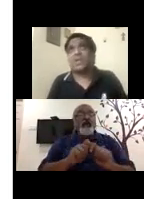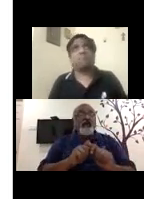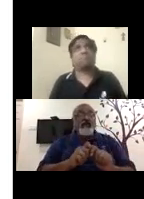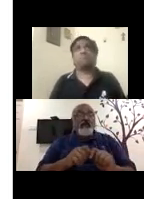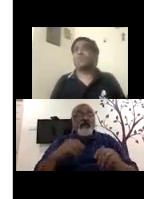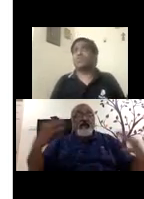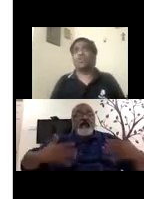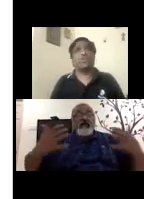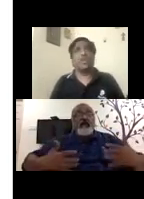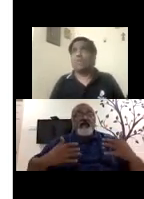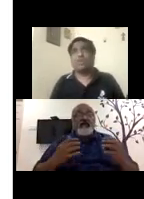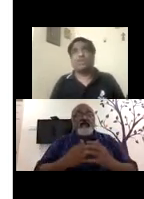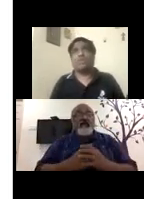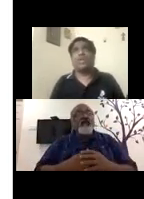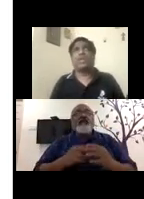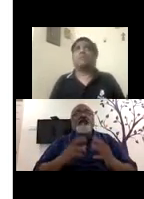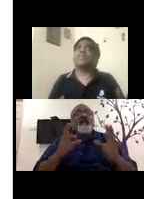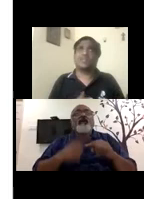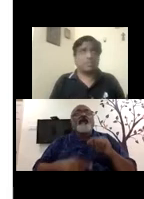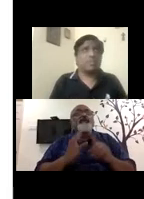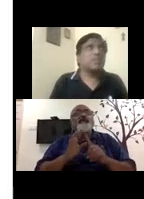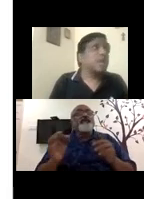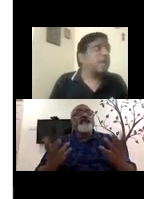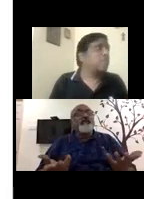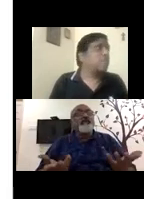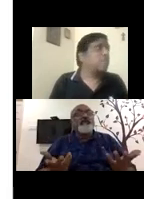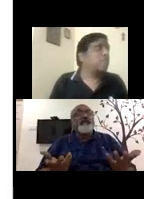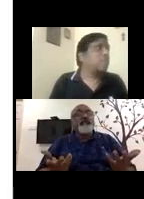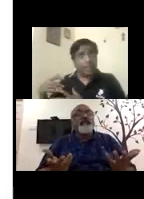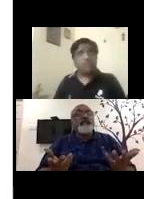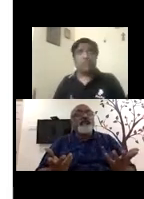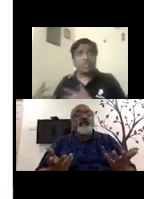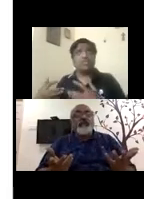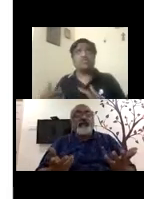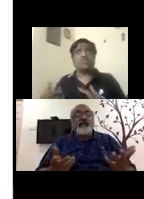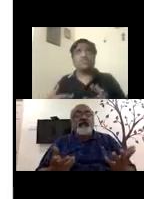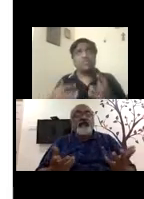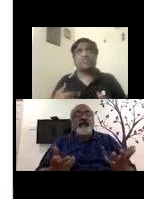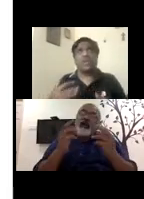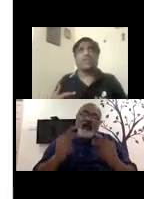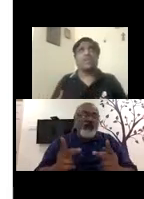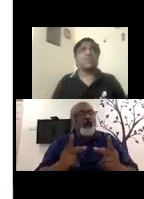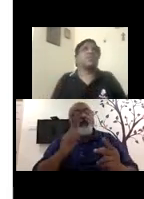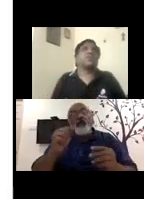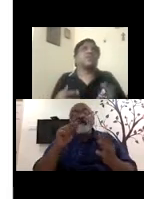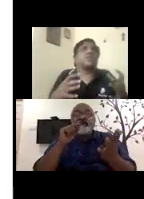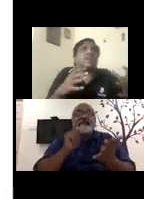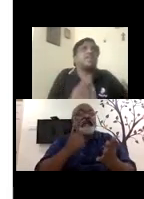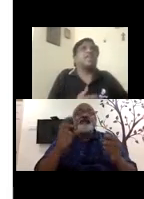um, it is not going to happen. Okay. But yes, I'm not, not what the opportunity to learn is, is fine, but